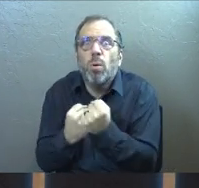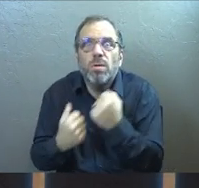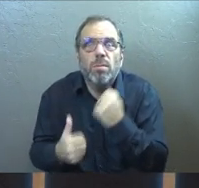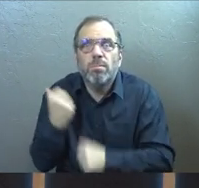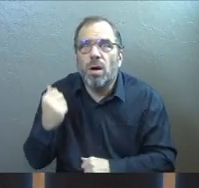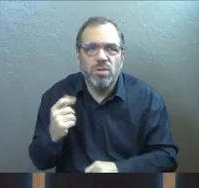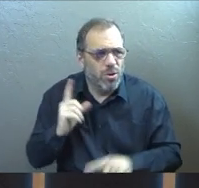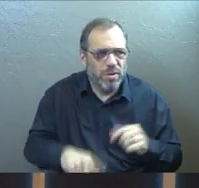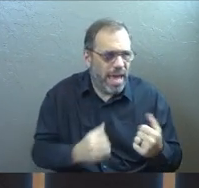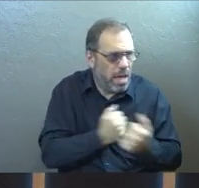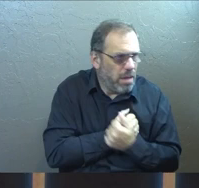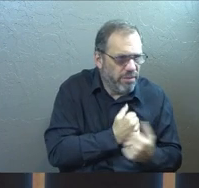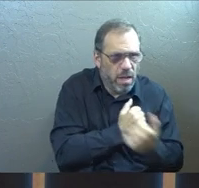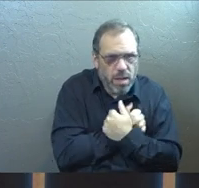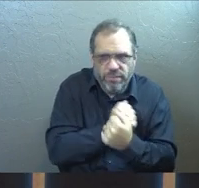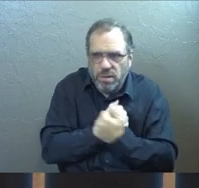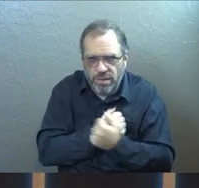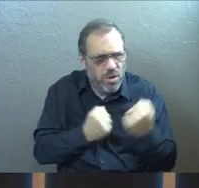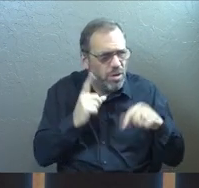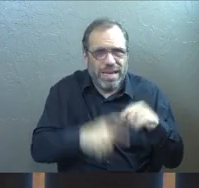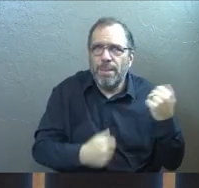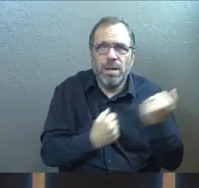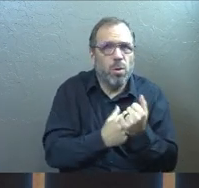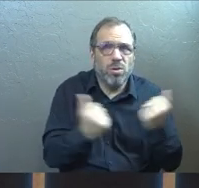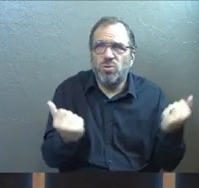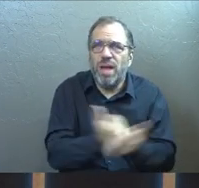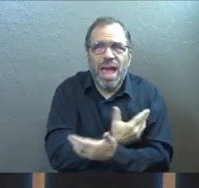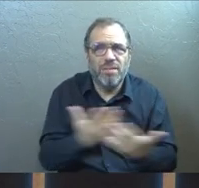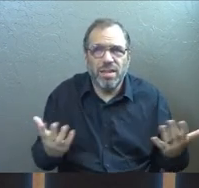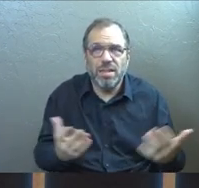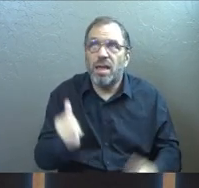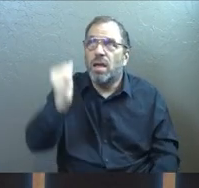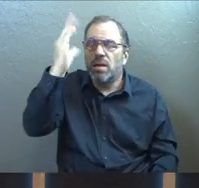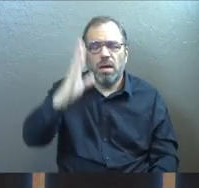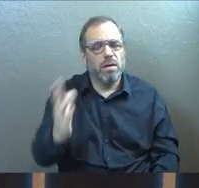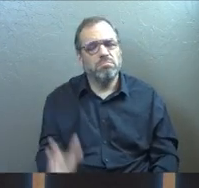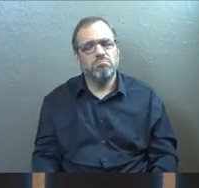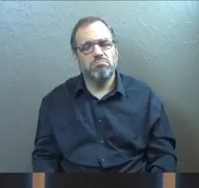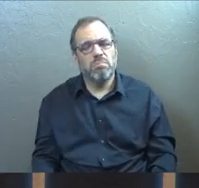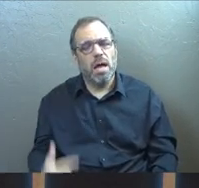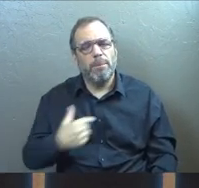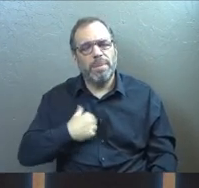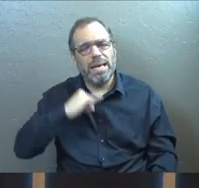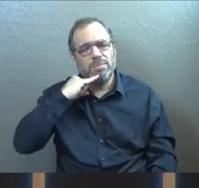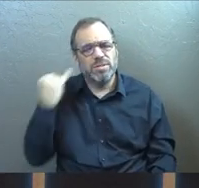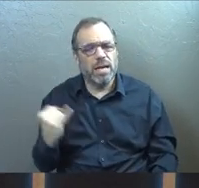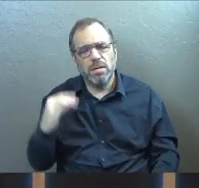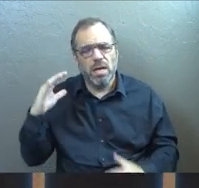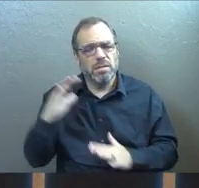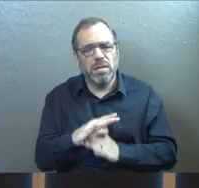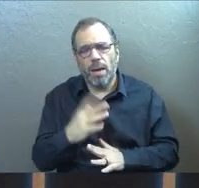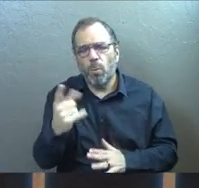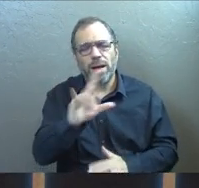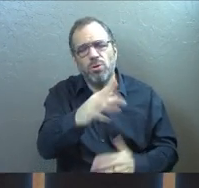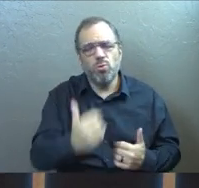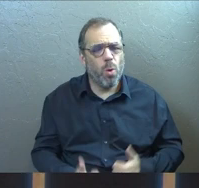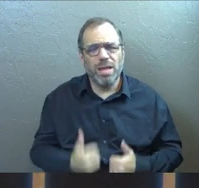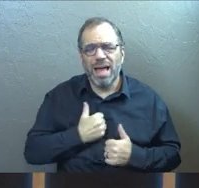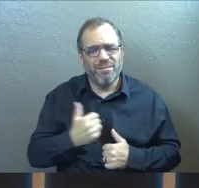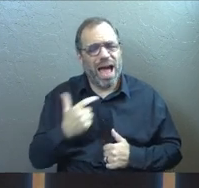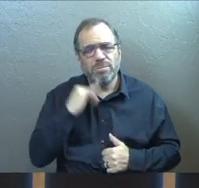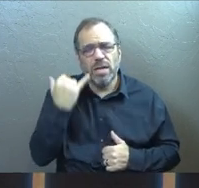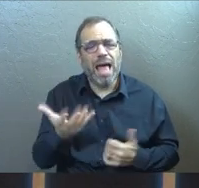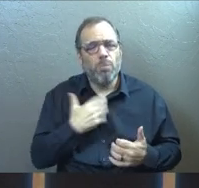And we can't love everything. We can't be loyal to everything. And God comes and says, I'm jealous for the number one spot in your